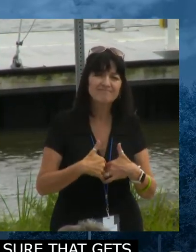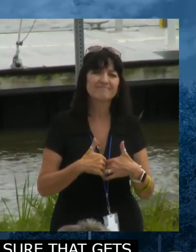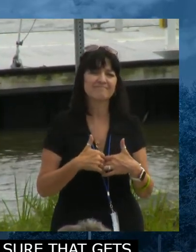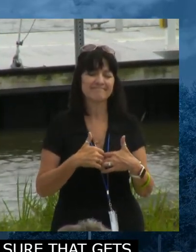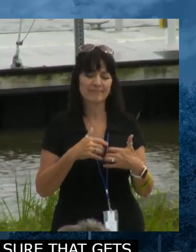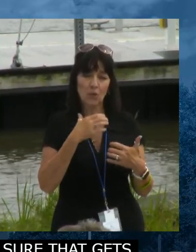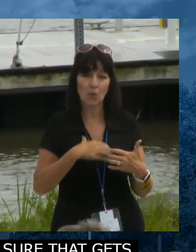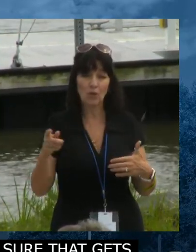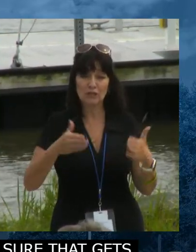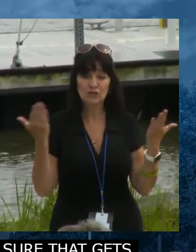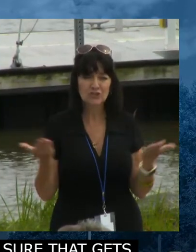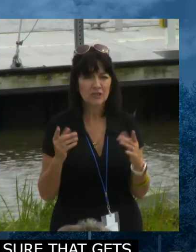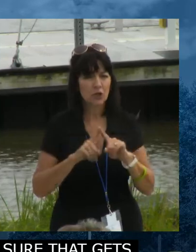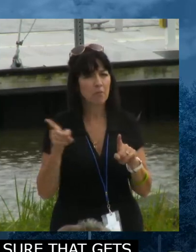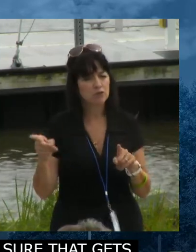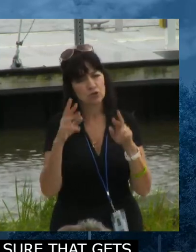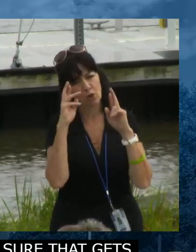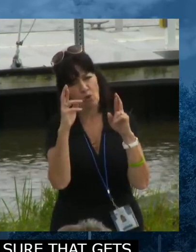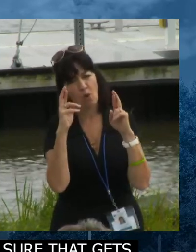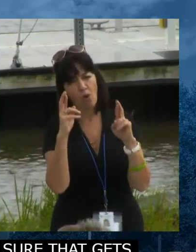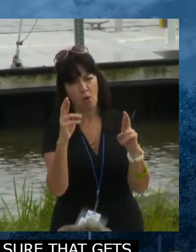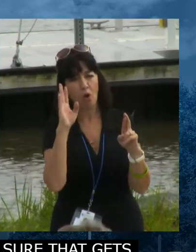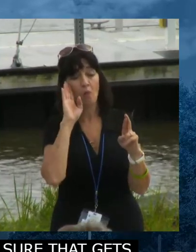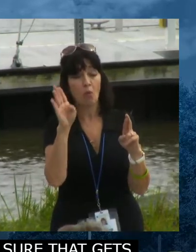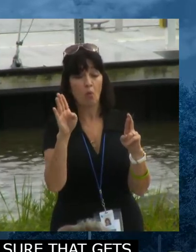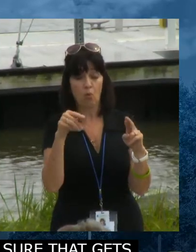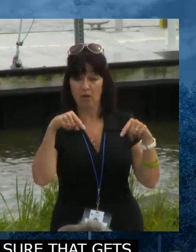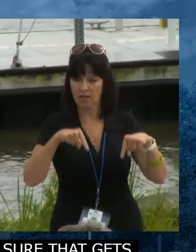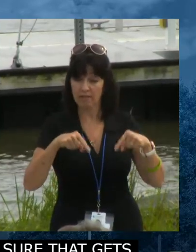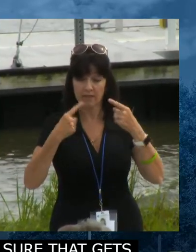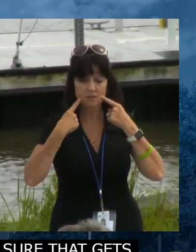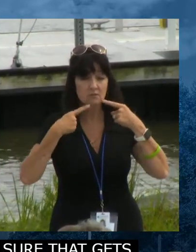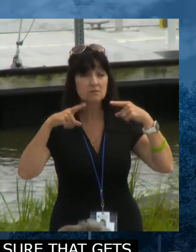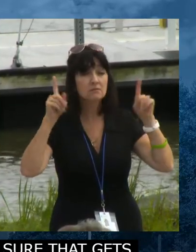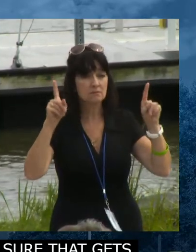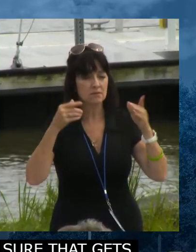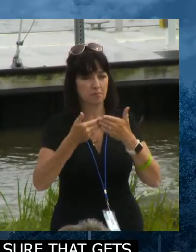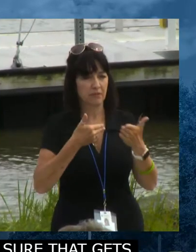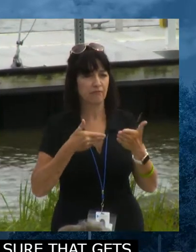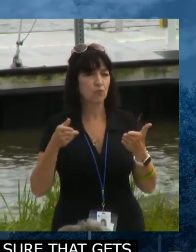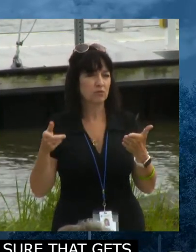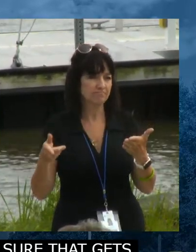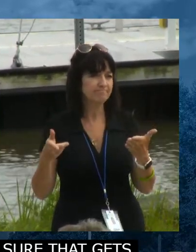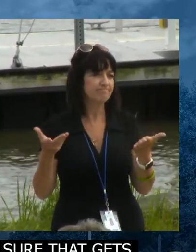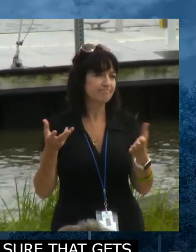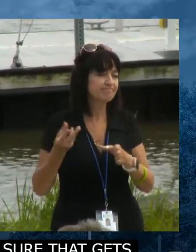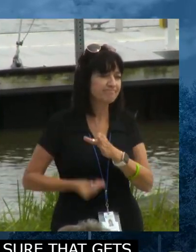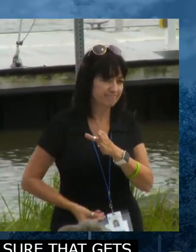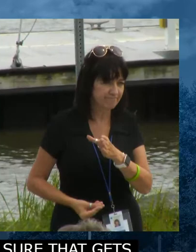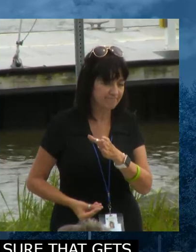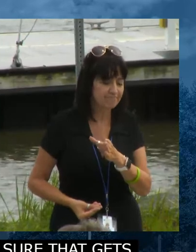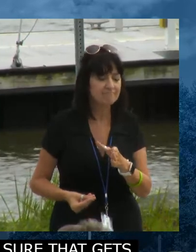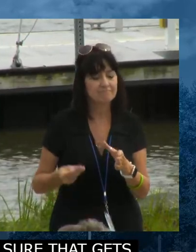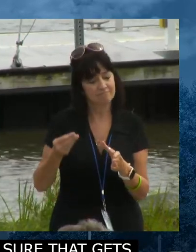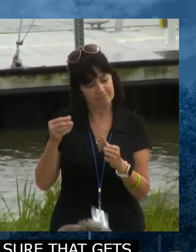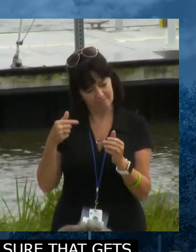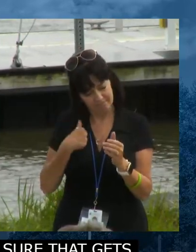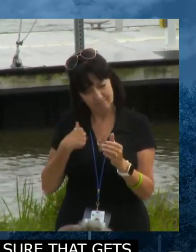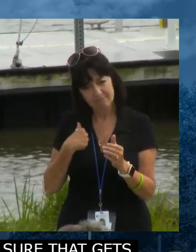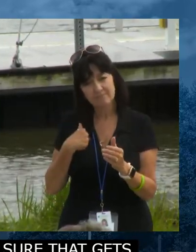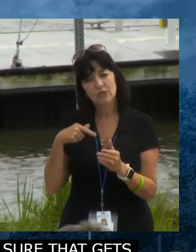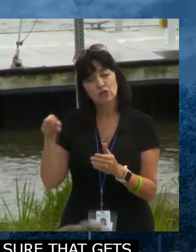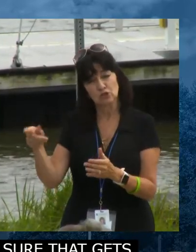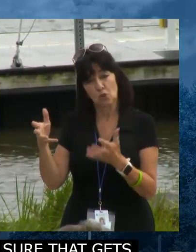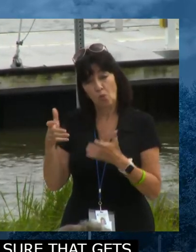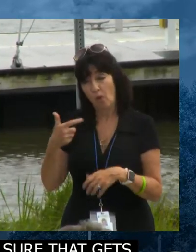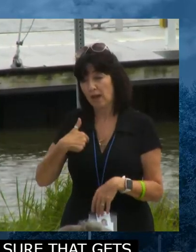gets done. And so with that, I will conclude. And with the words that I talked to Clara about, she wanted